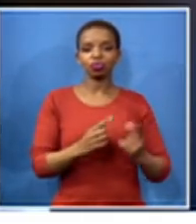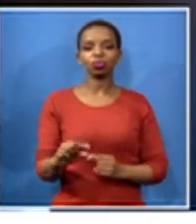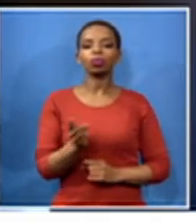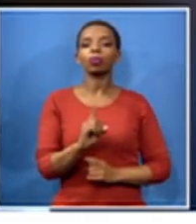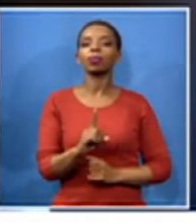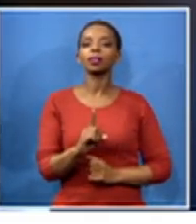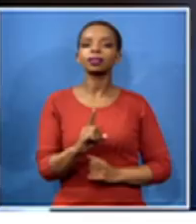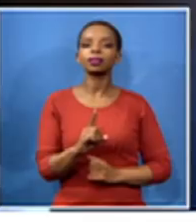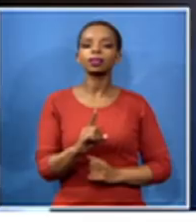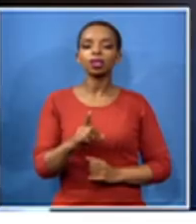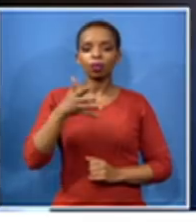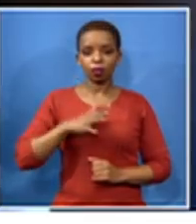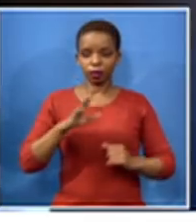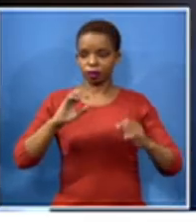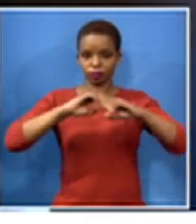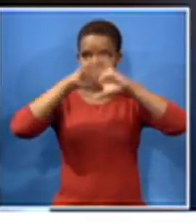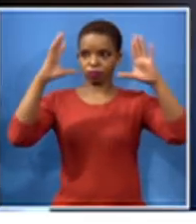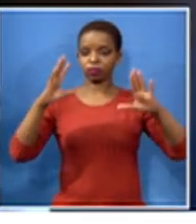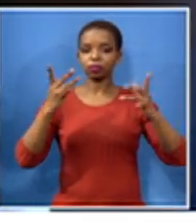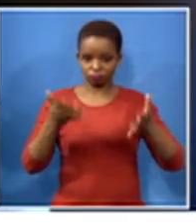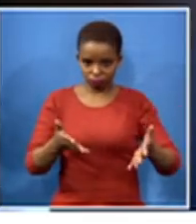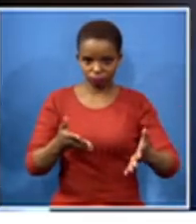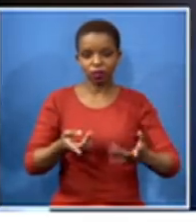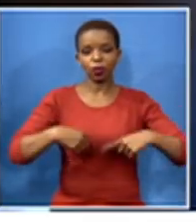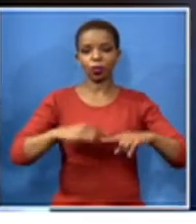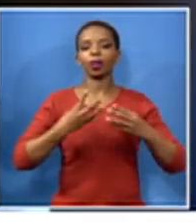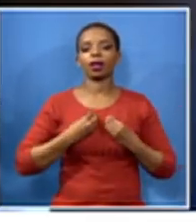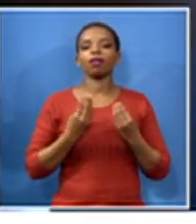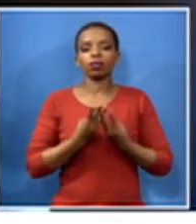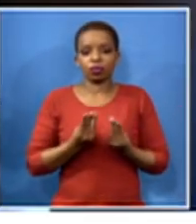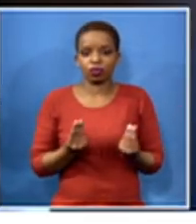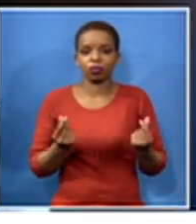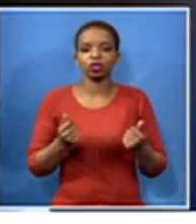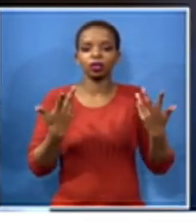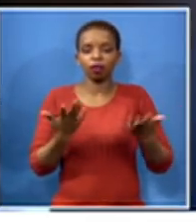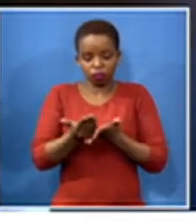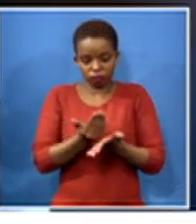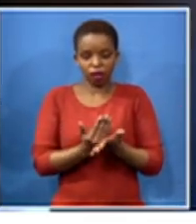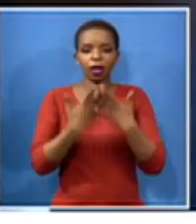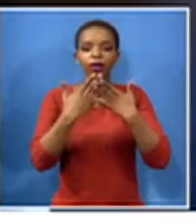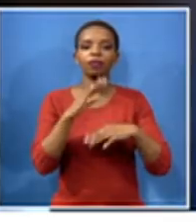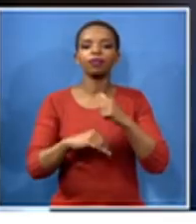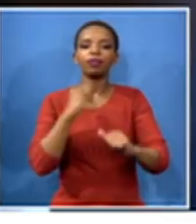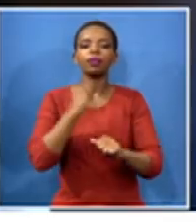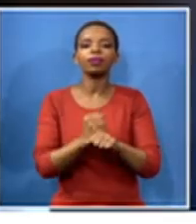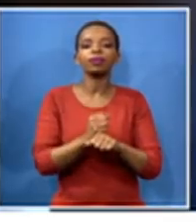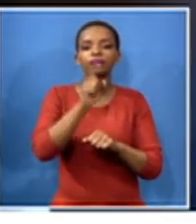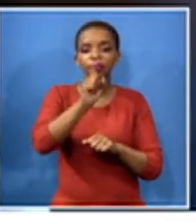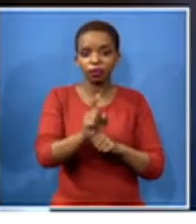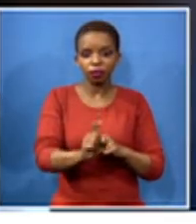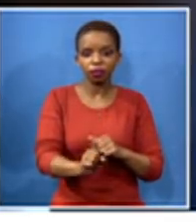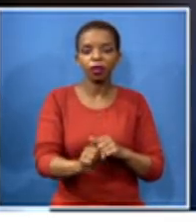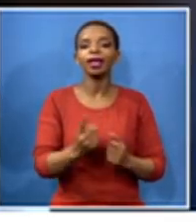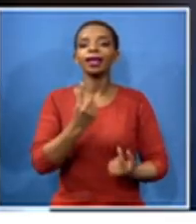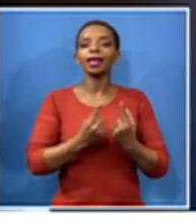that gave light we're here to give the light to save lives in academic calendar and we're not negotiating with even the